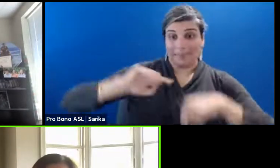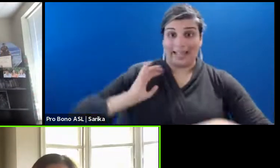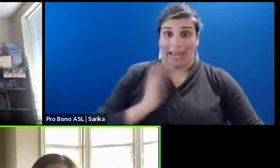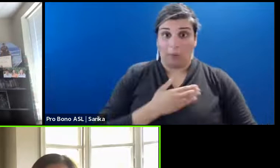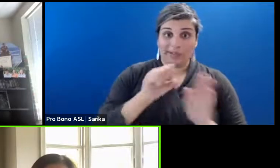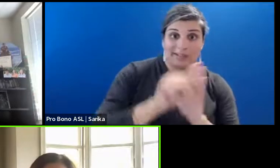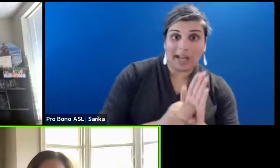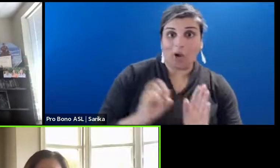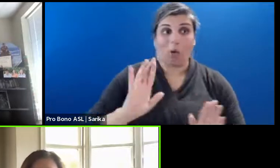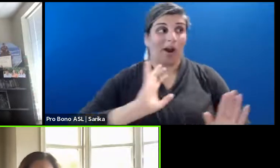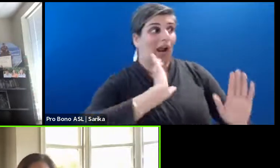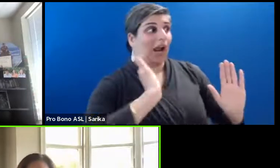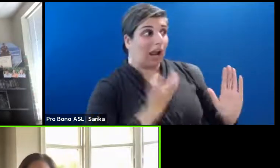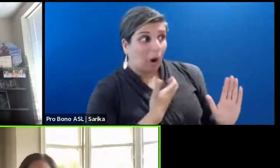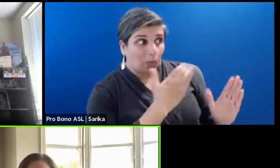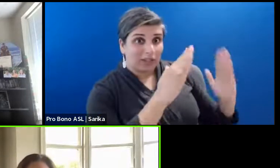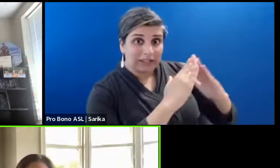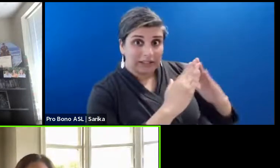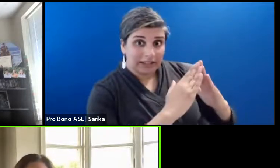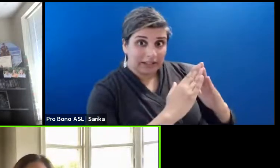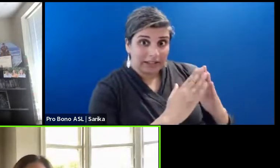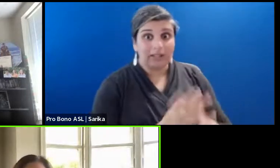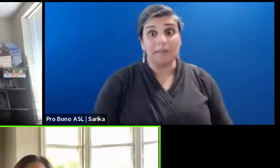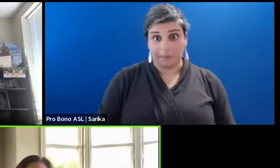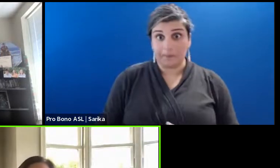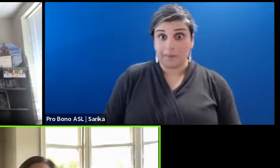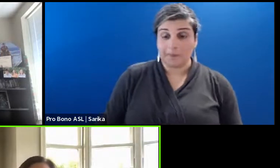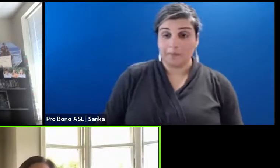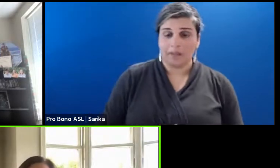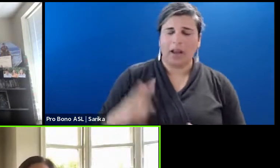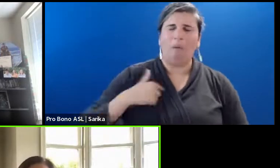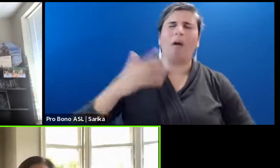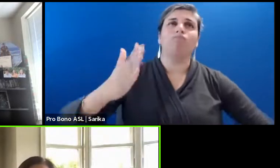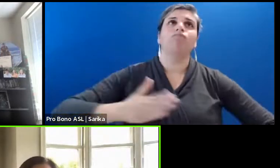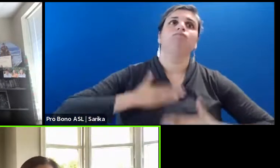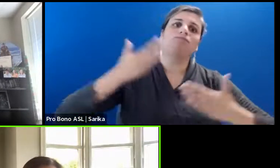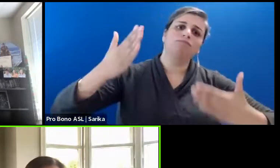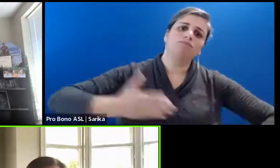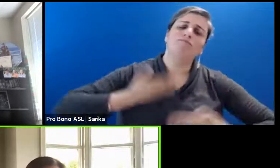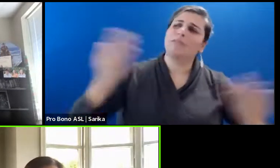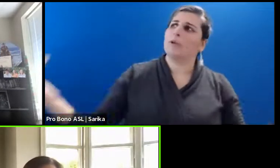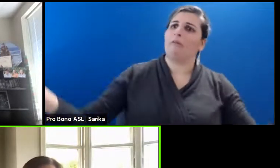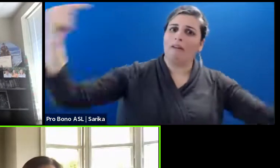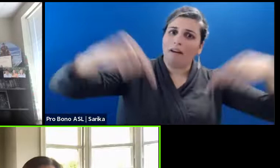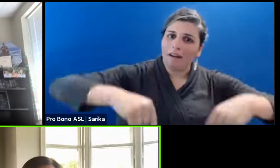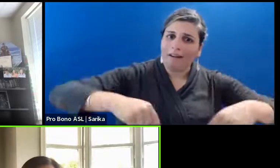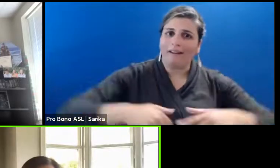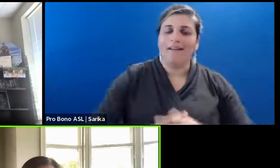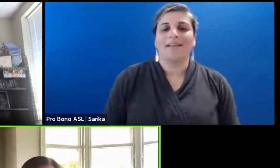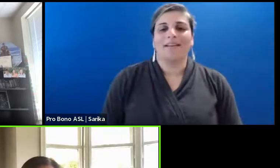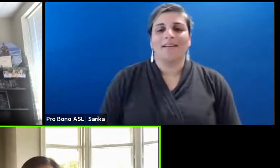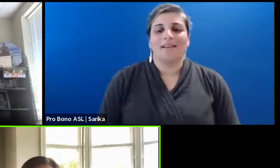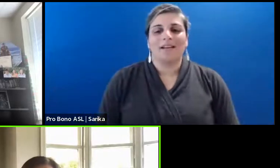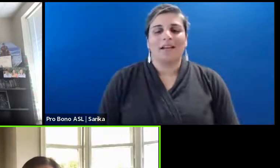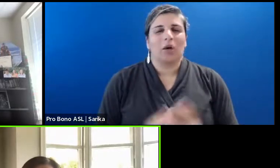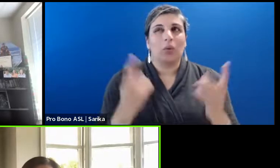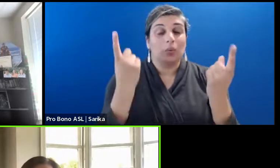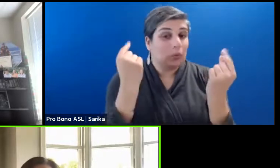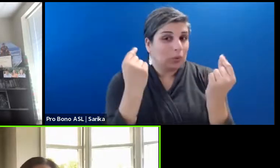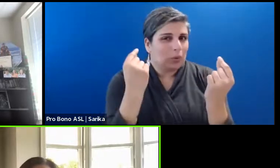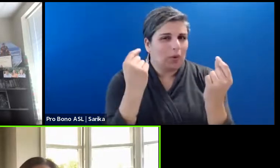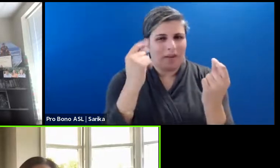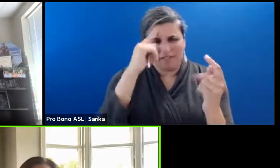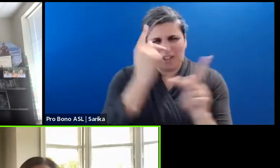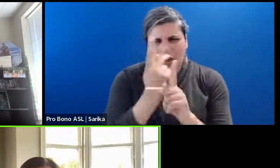or our city. And because we're so happy to have your business, we will somehow figure out a way to give you a